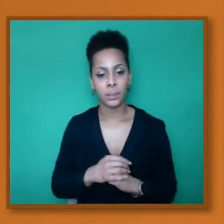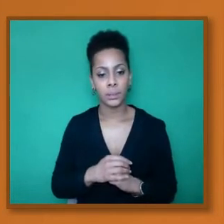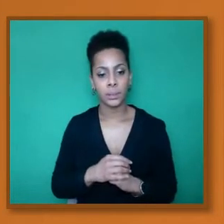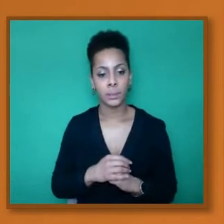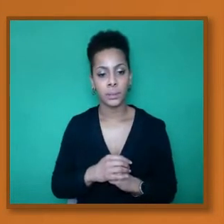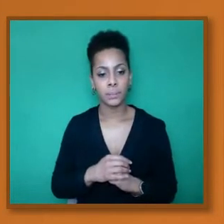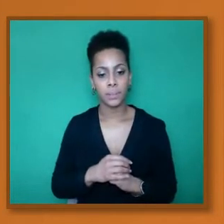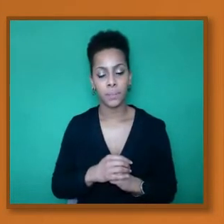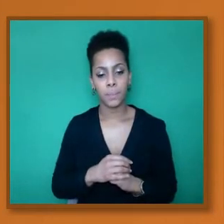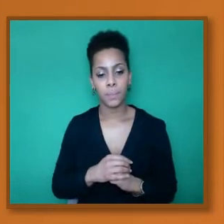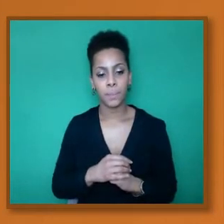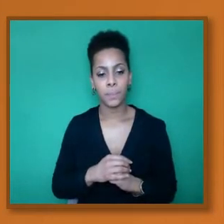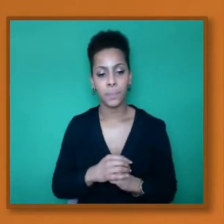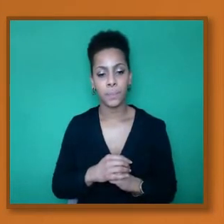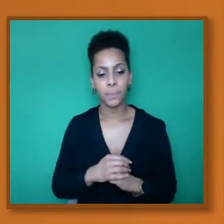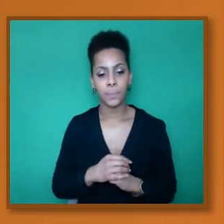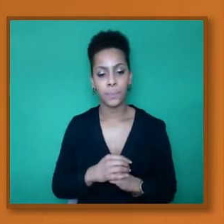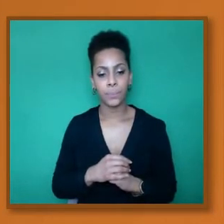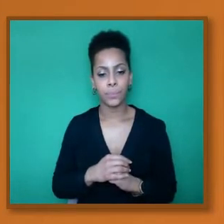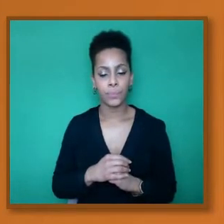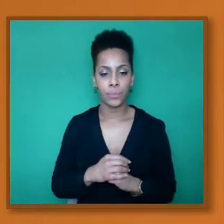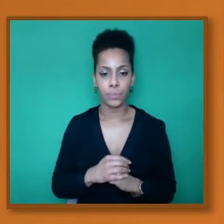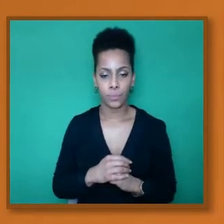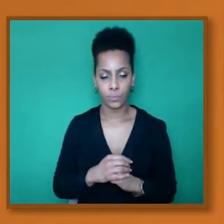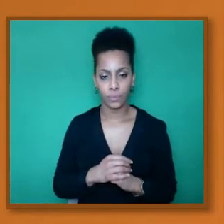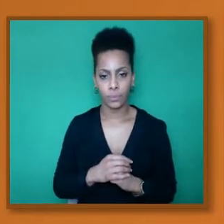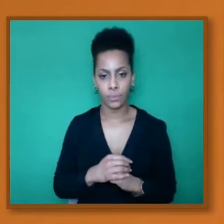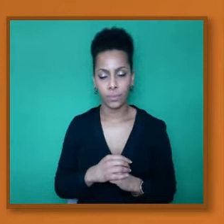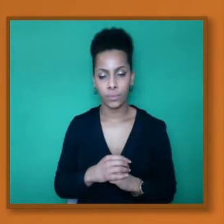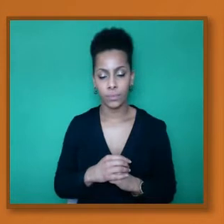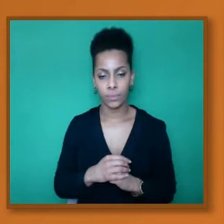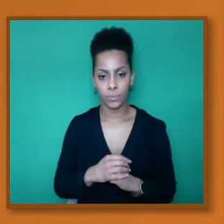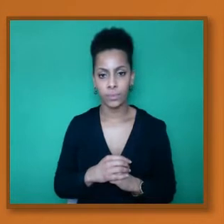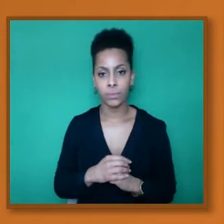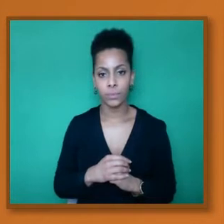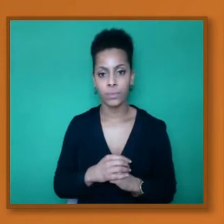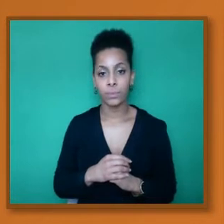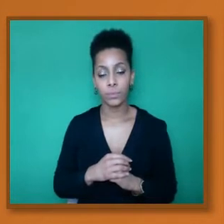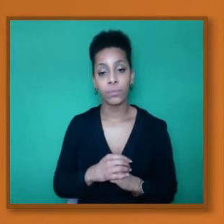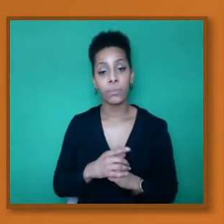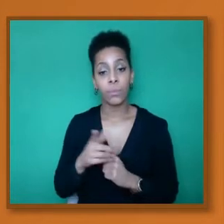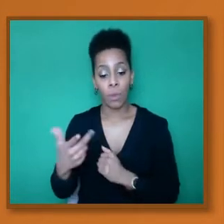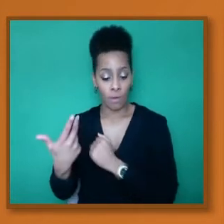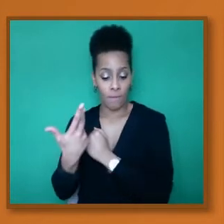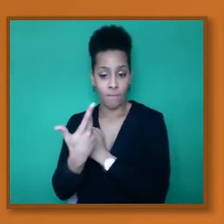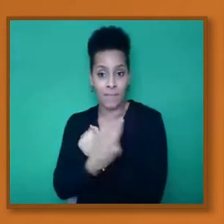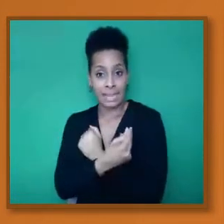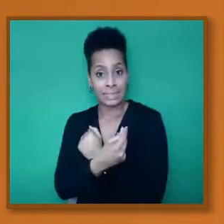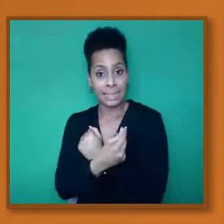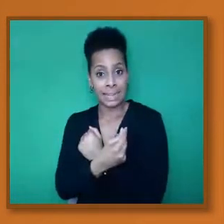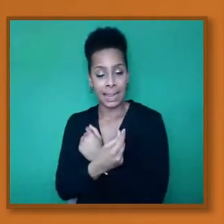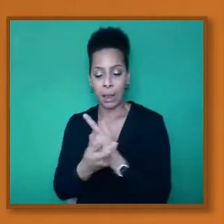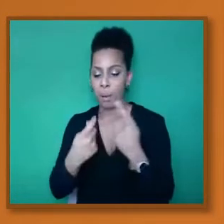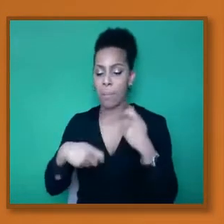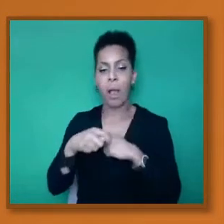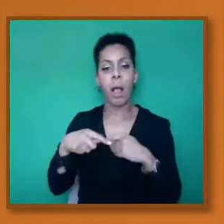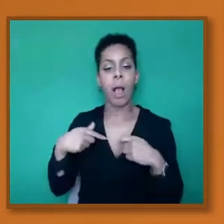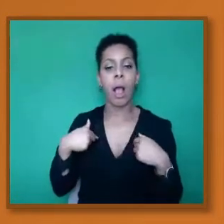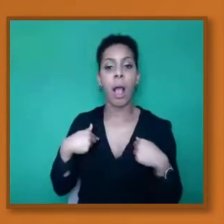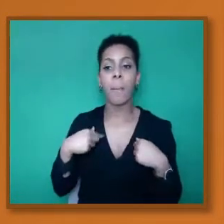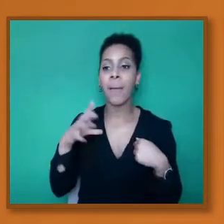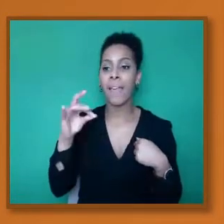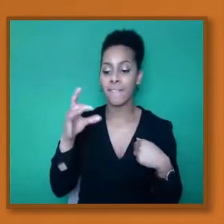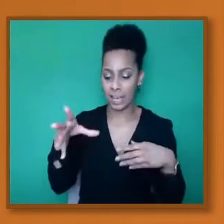Right. So the vaccine reduces the severity of the infection, therefore preventing